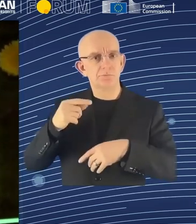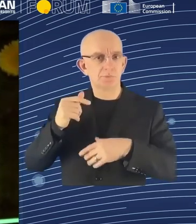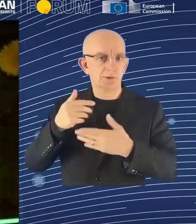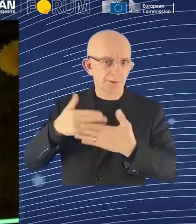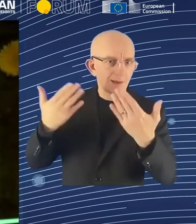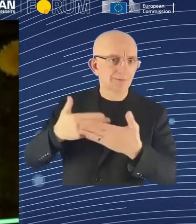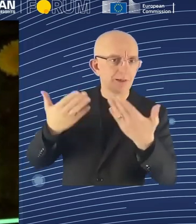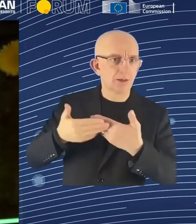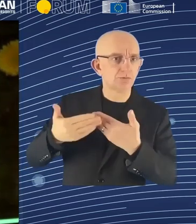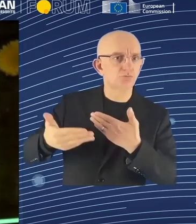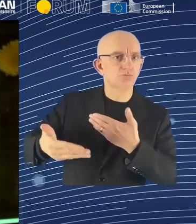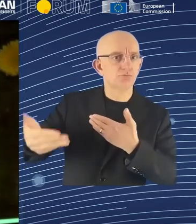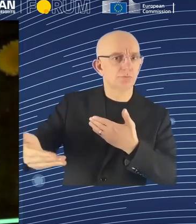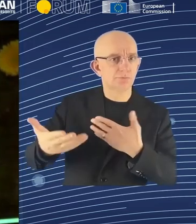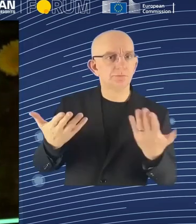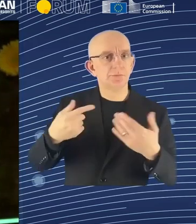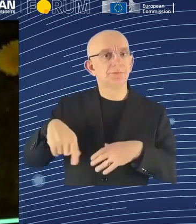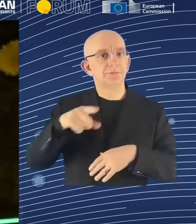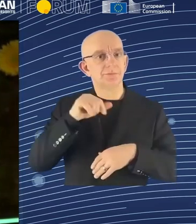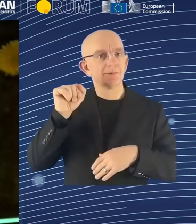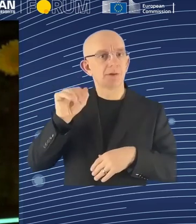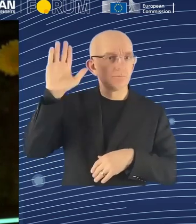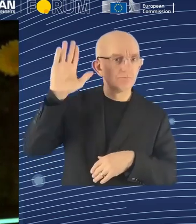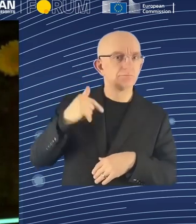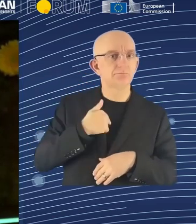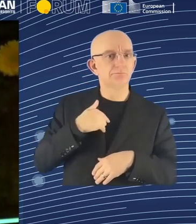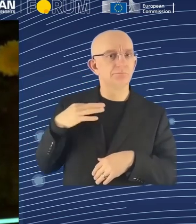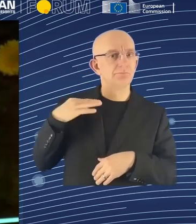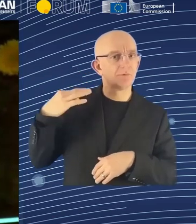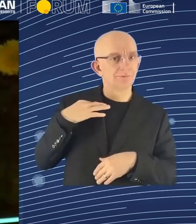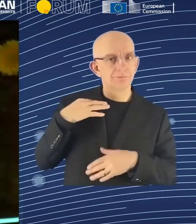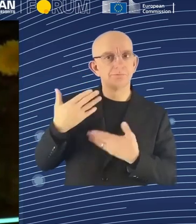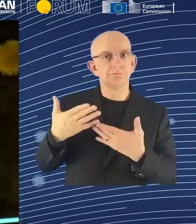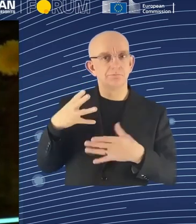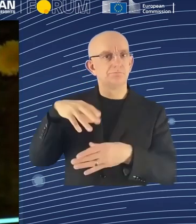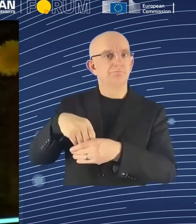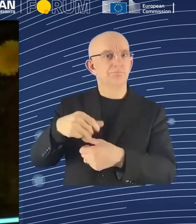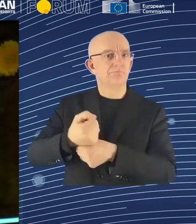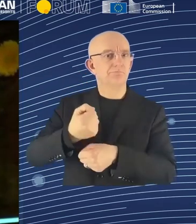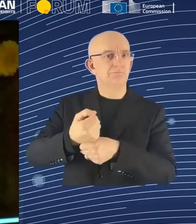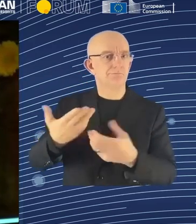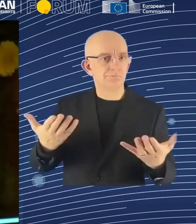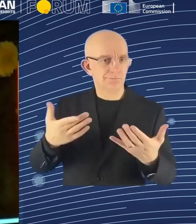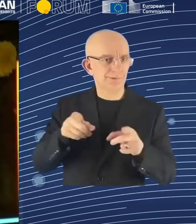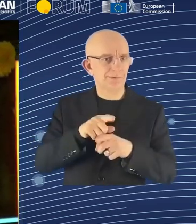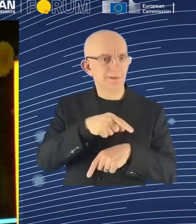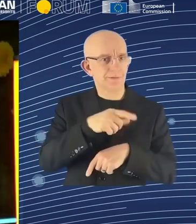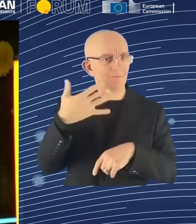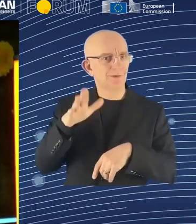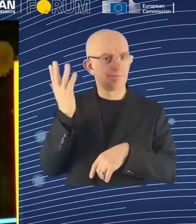I think, as it was said in the keynote, you know, the people that are embracing